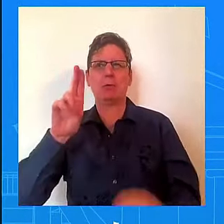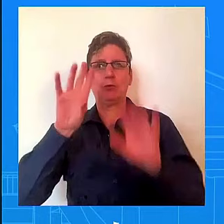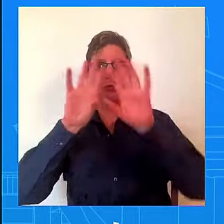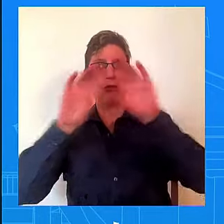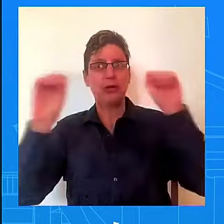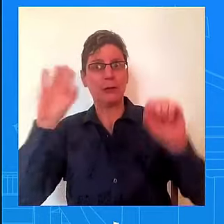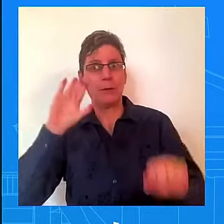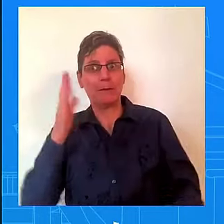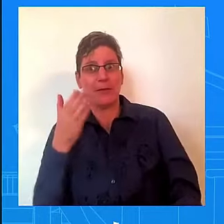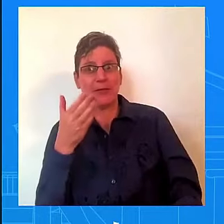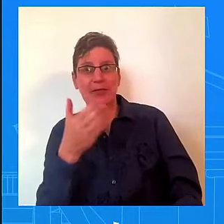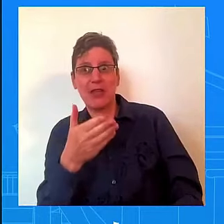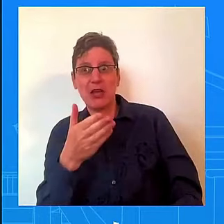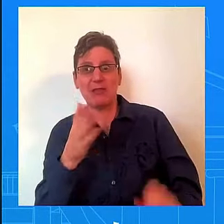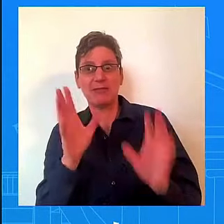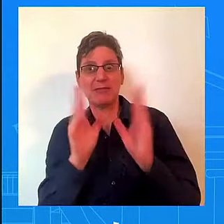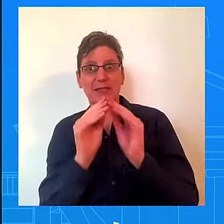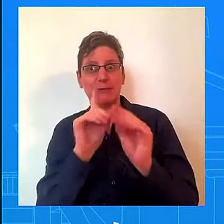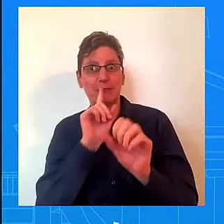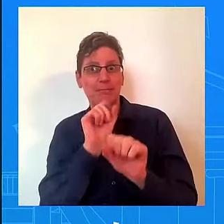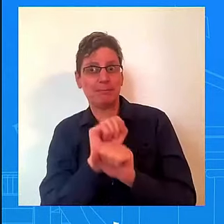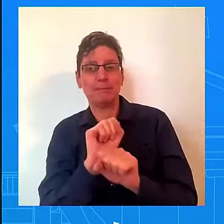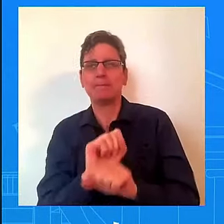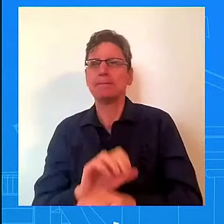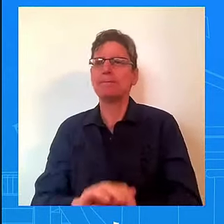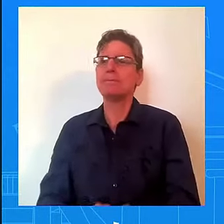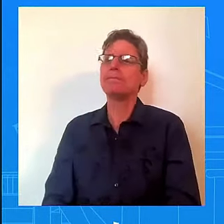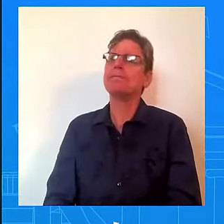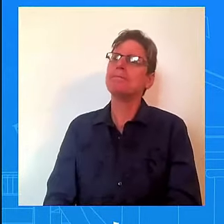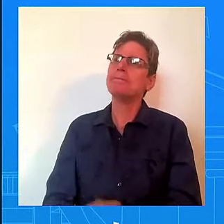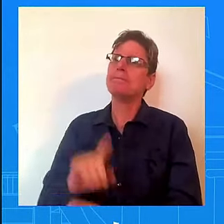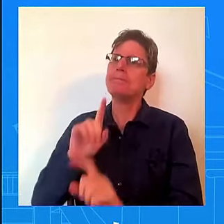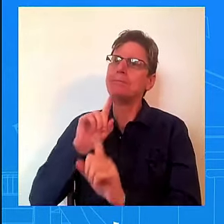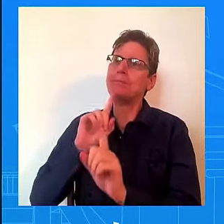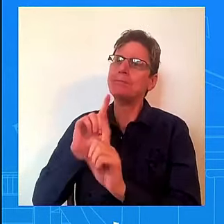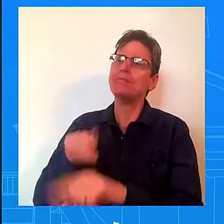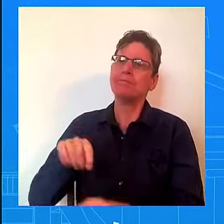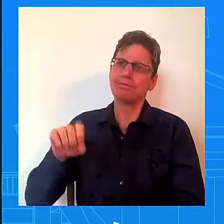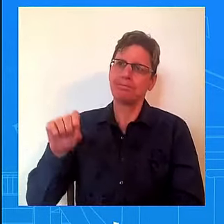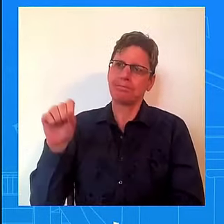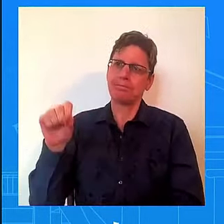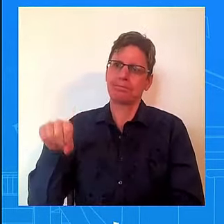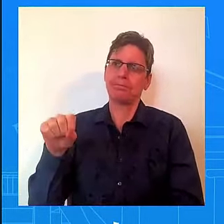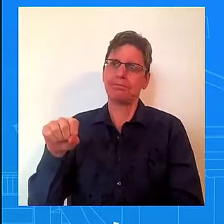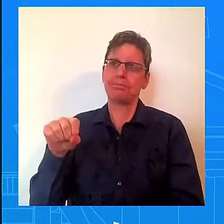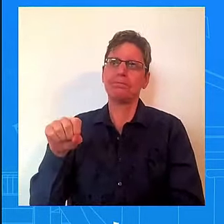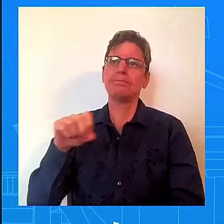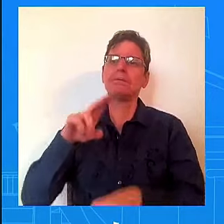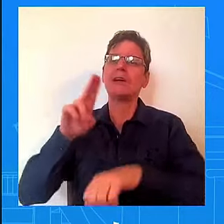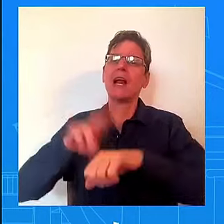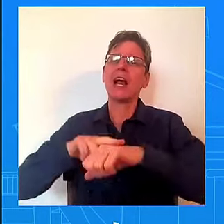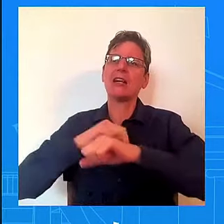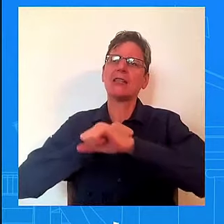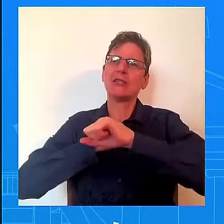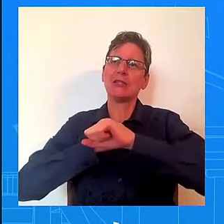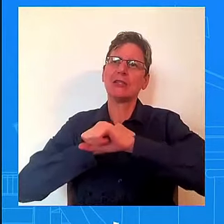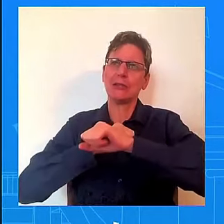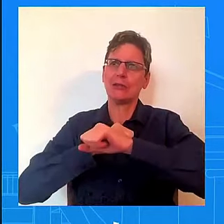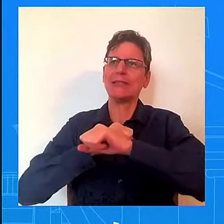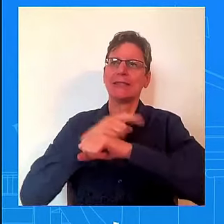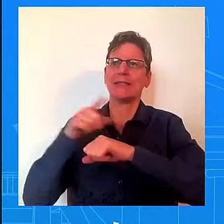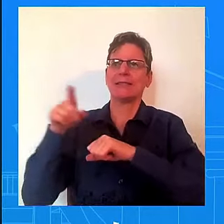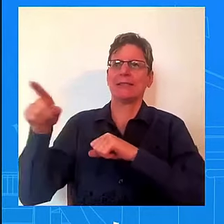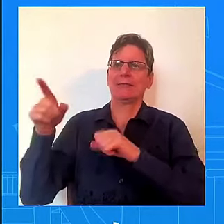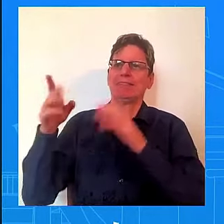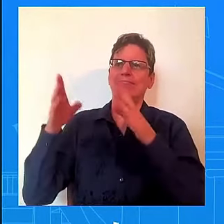to this when he was doing his press conference and when he was in Beijing, I believe, last week. I lose track of days and time sometimes.